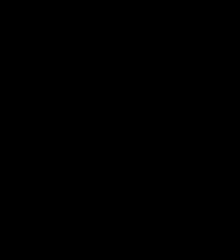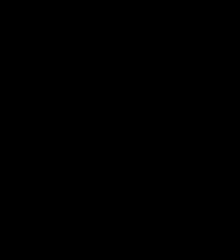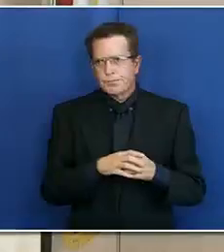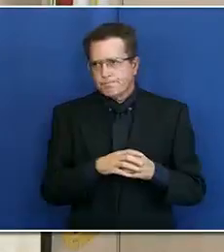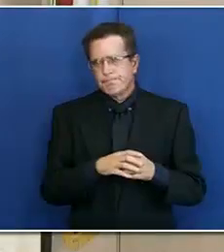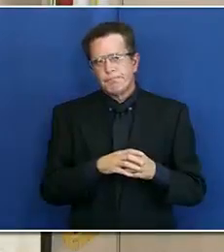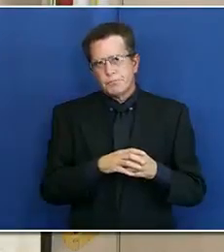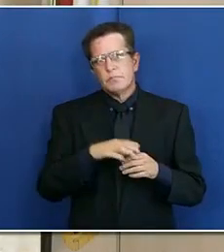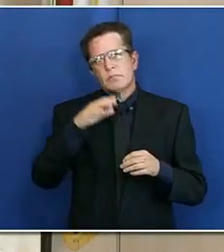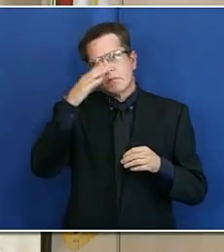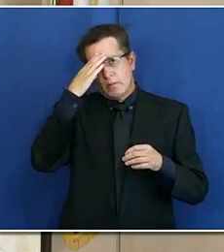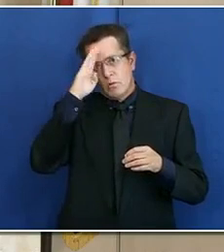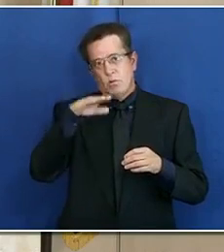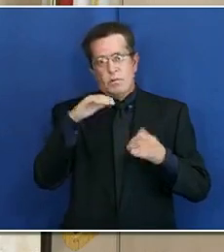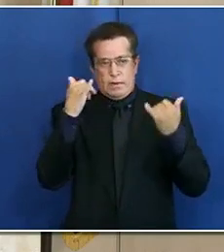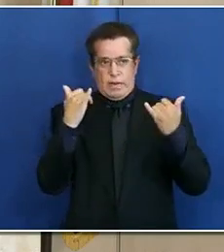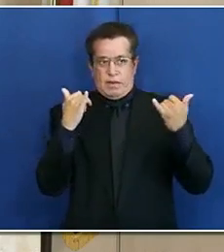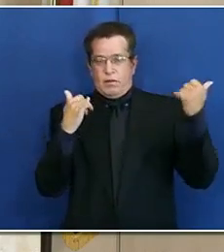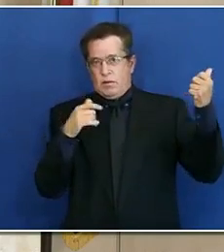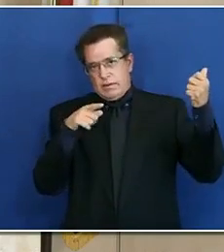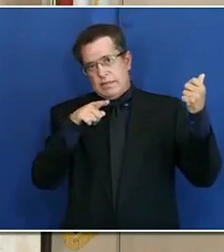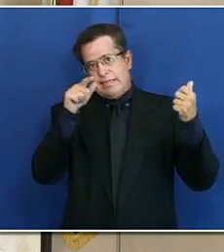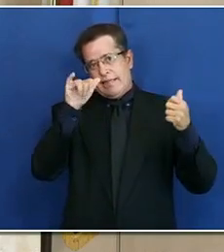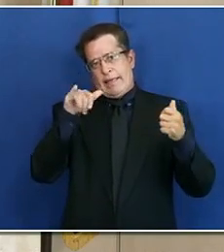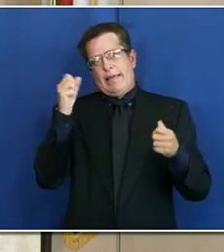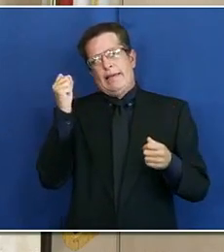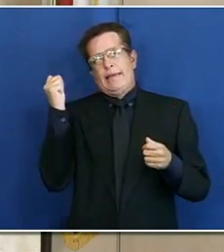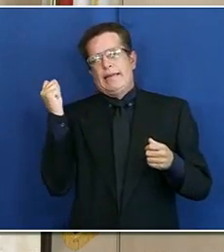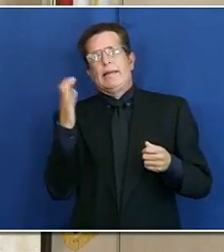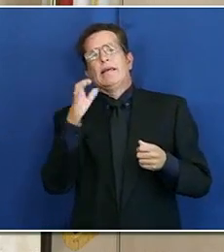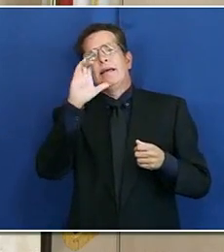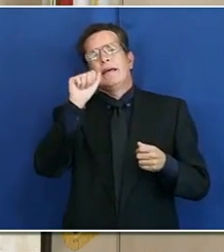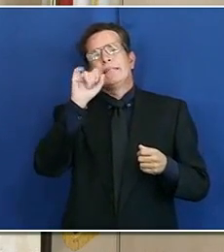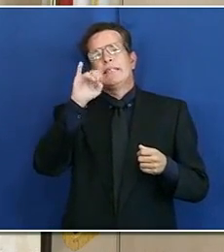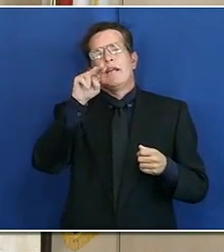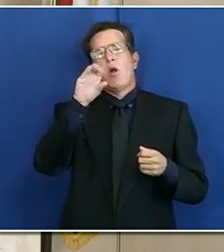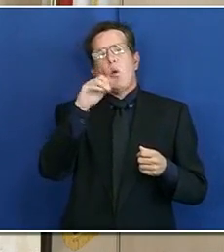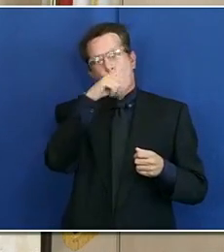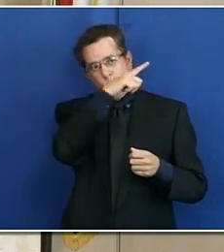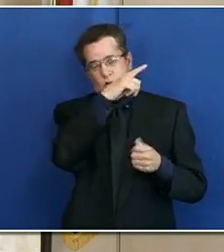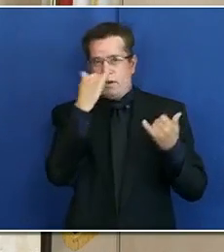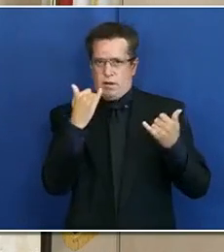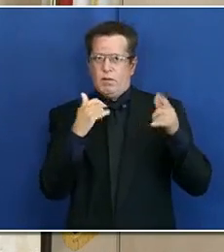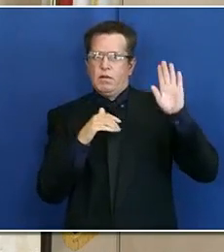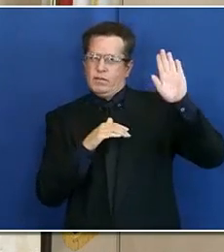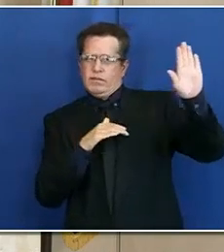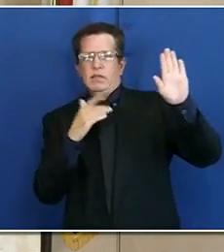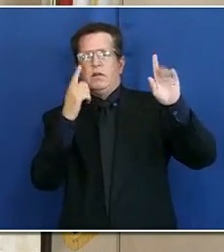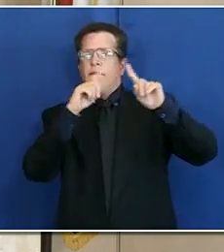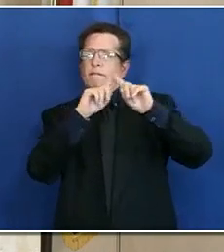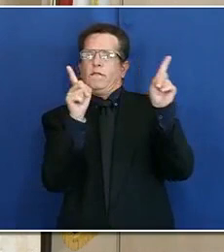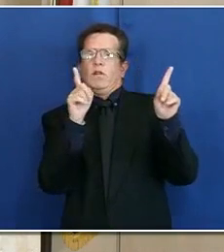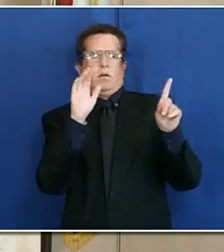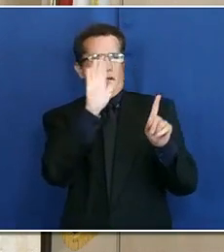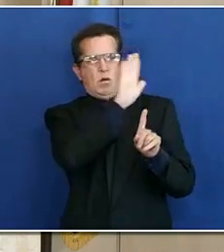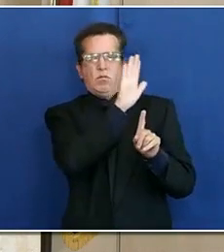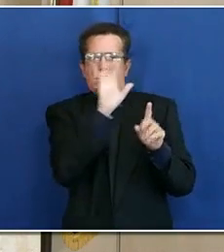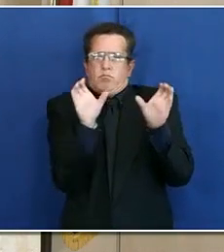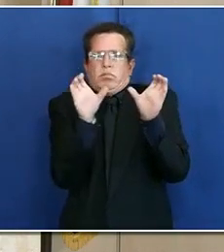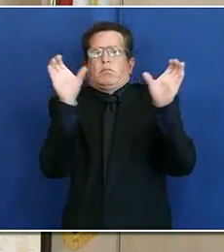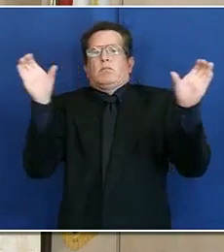As casinos are, they have, they operate under their own authority